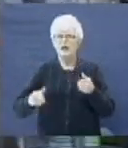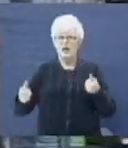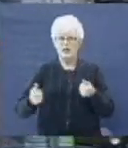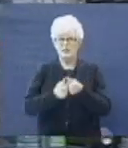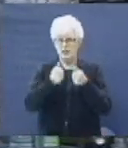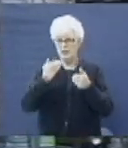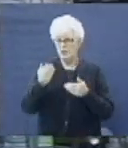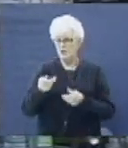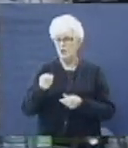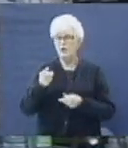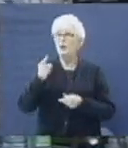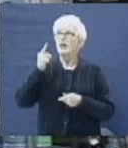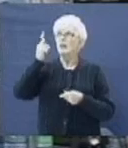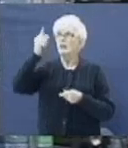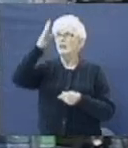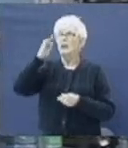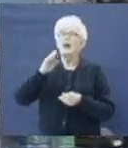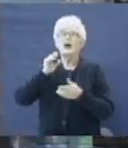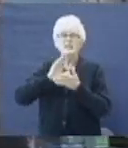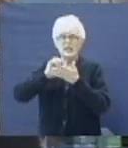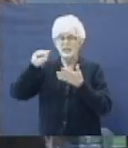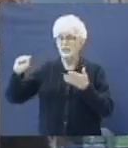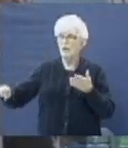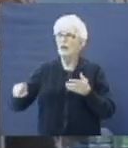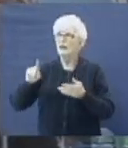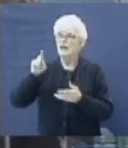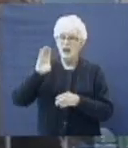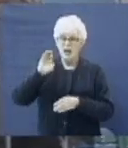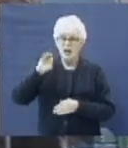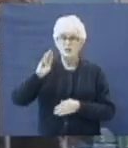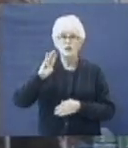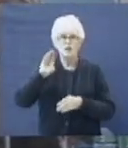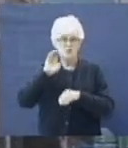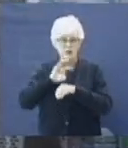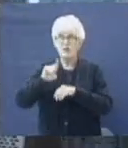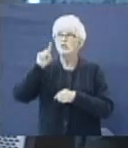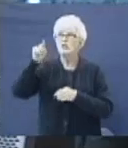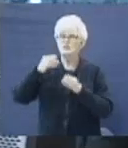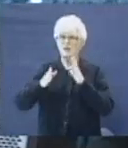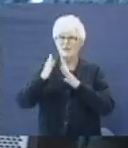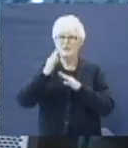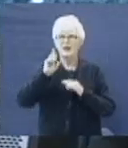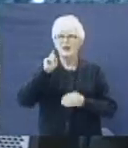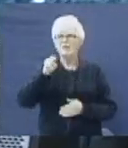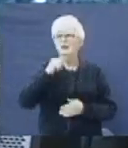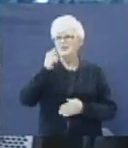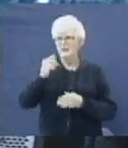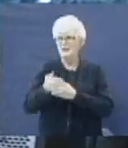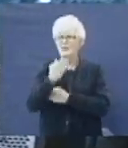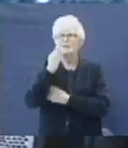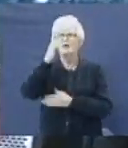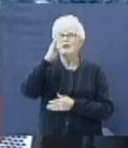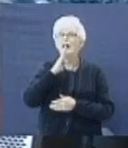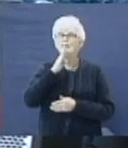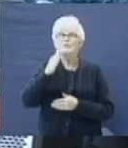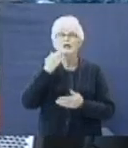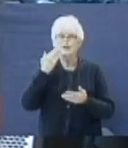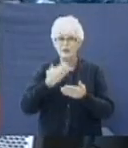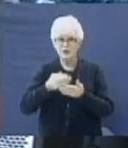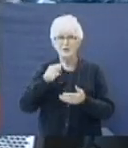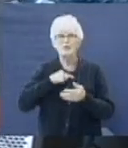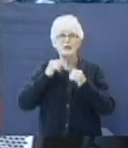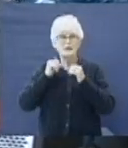I challenge you. Take it all away, God. And he will curse thee to thy face. I've got to say this morning, God's been good to me.